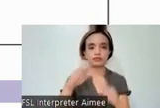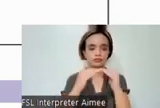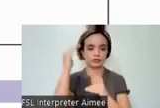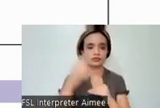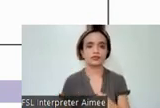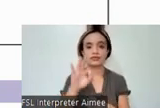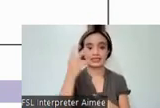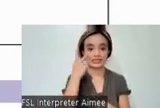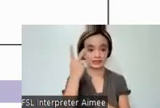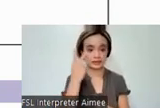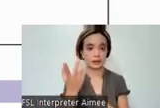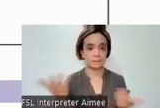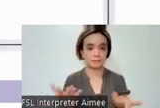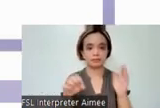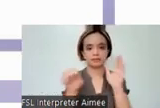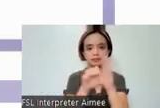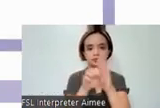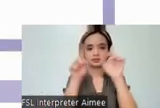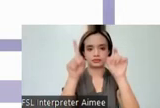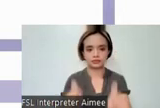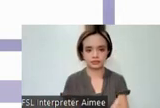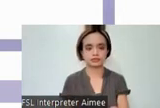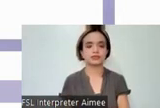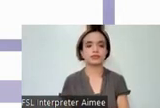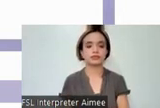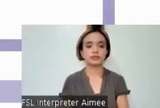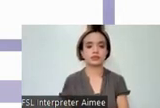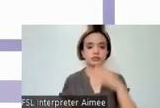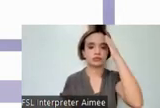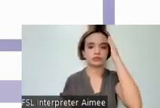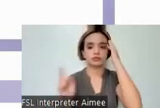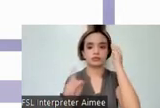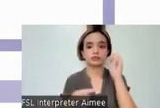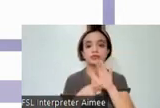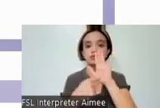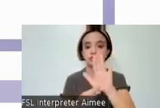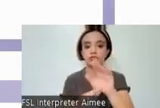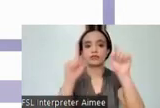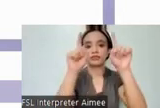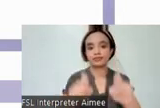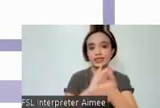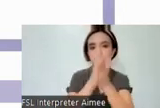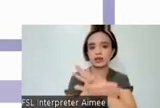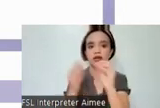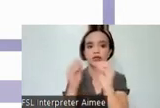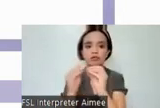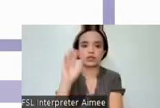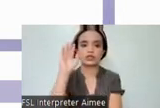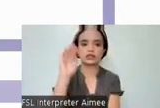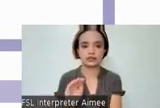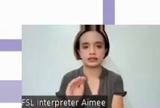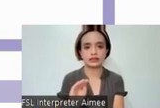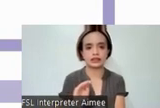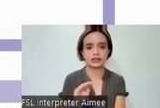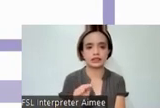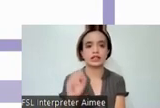look more closely at the sample test item as well, it actually shows that the test would become less reliable should the item be